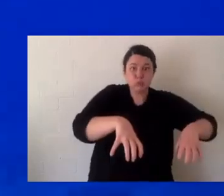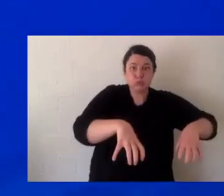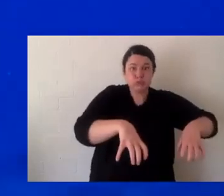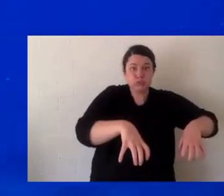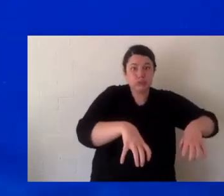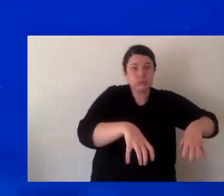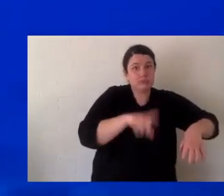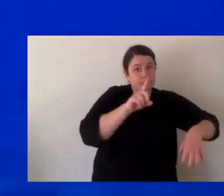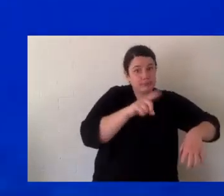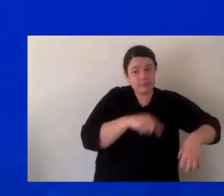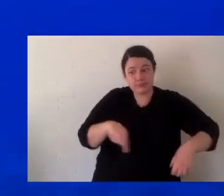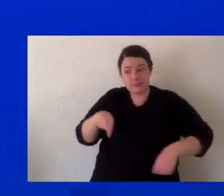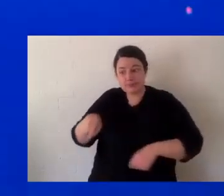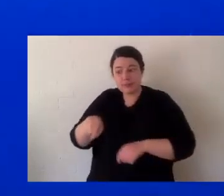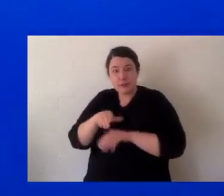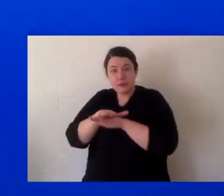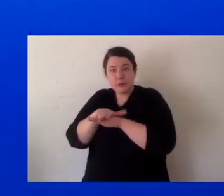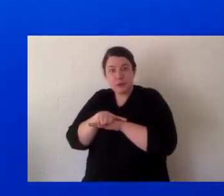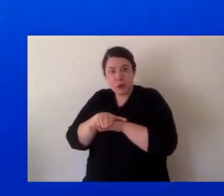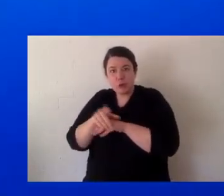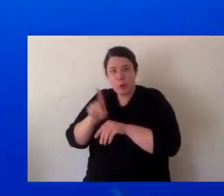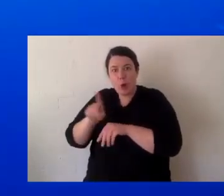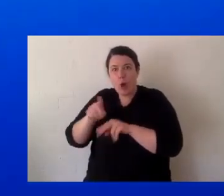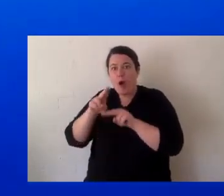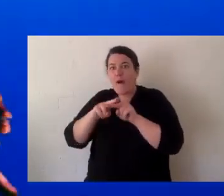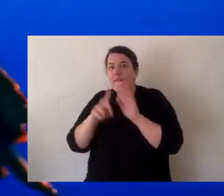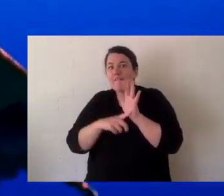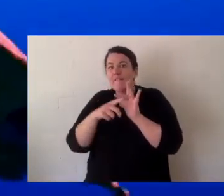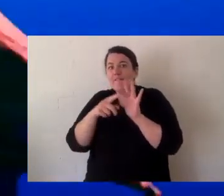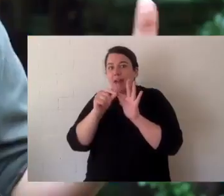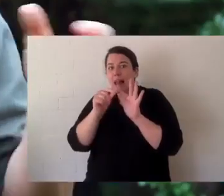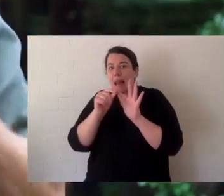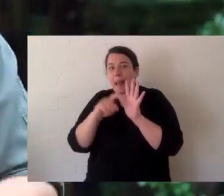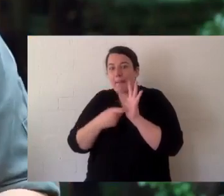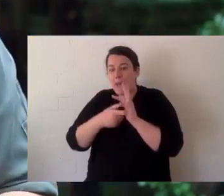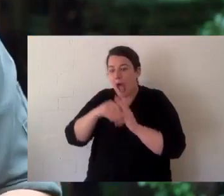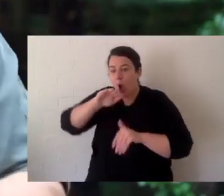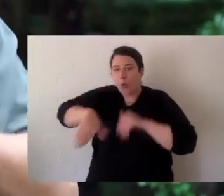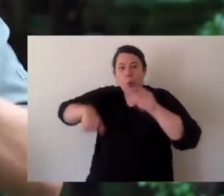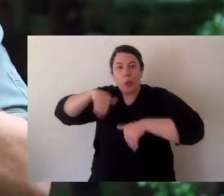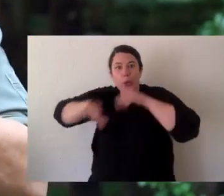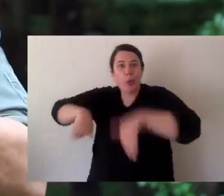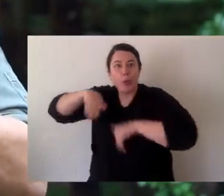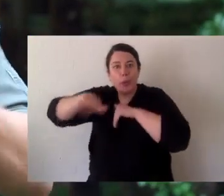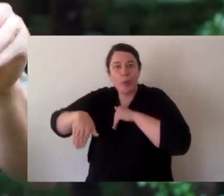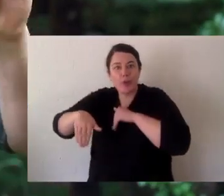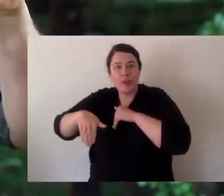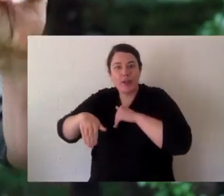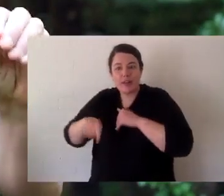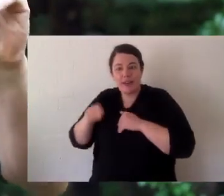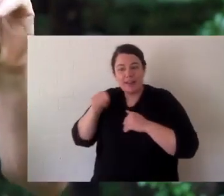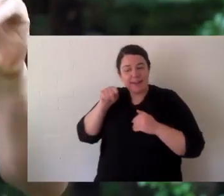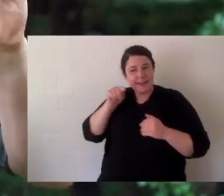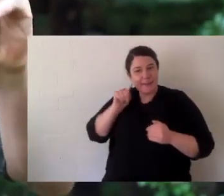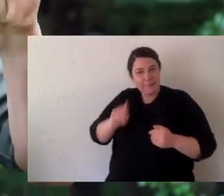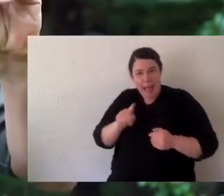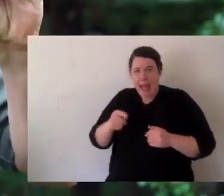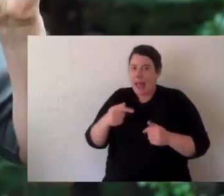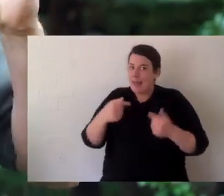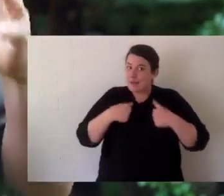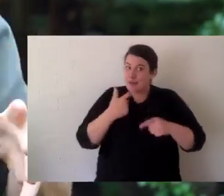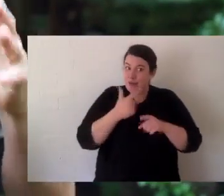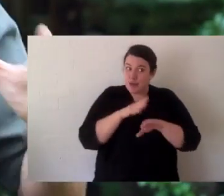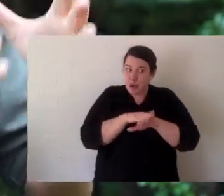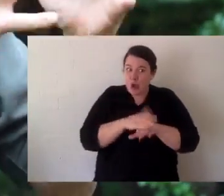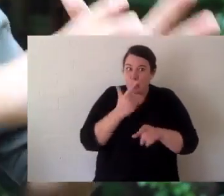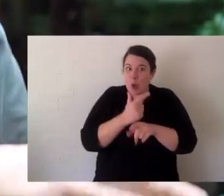have flippers. That's an easy way to remember it. Tortoises have feet, turtles have flippers. But things like Manning River Turtles kind of don't fit between